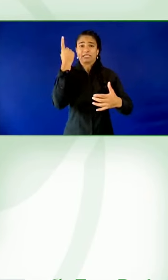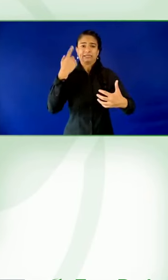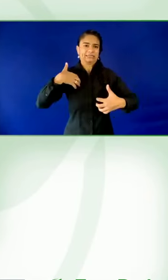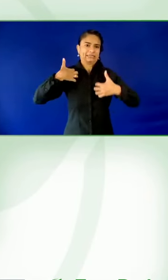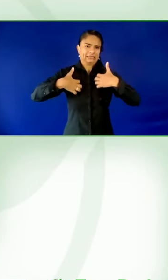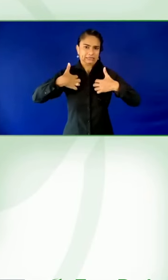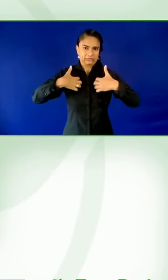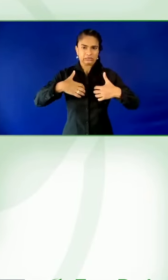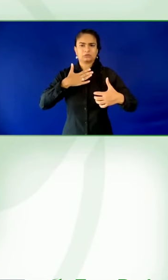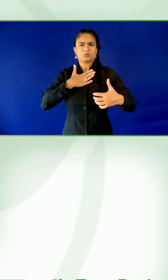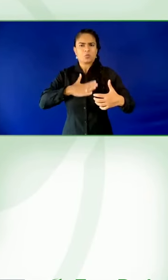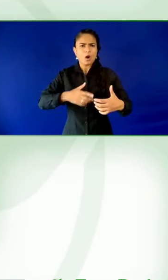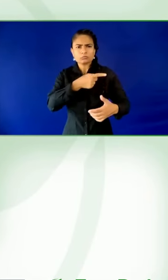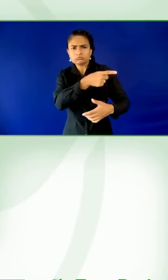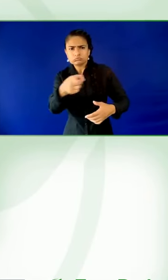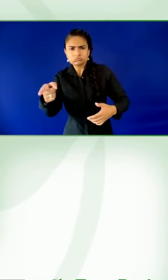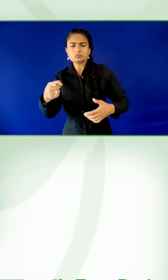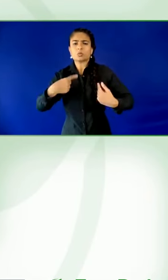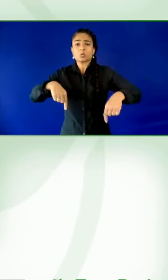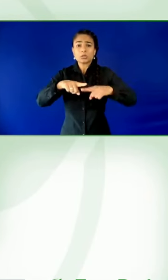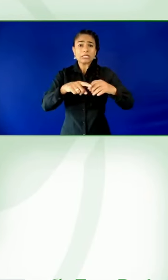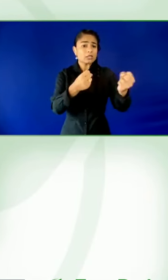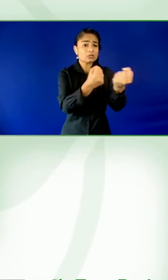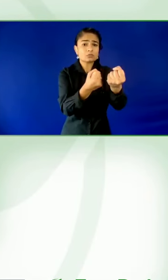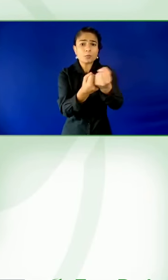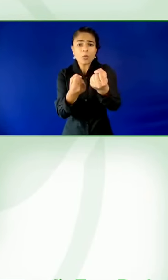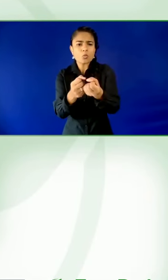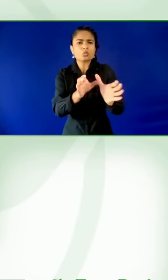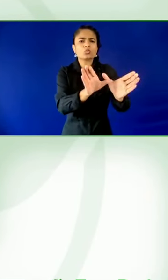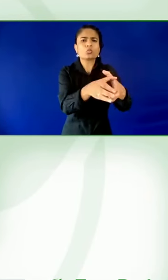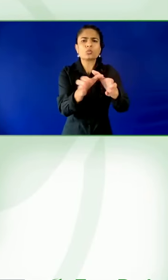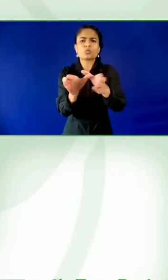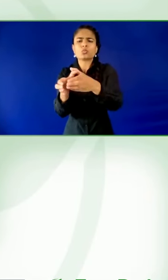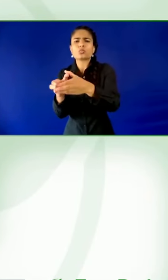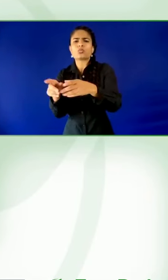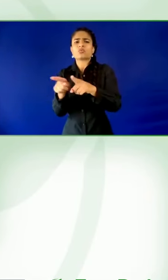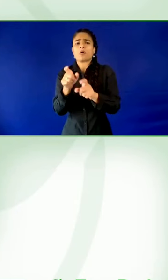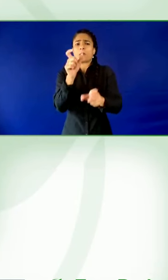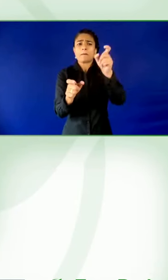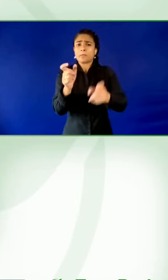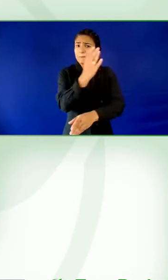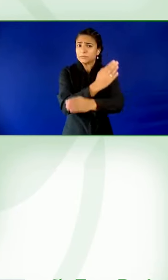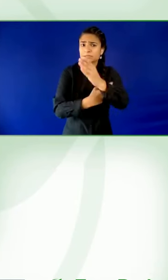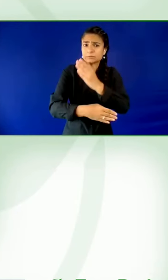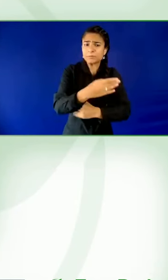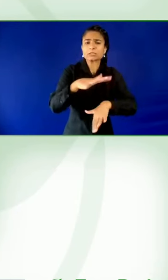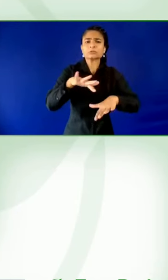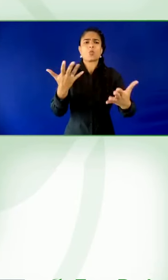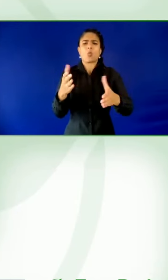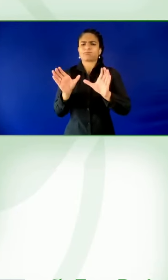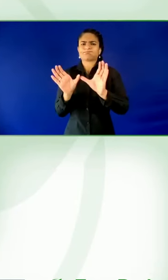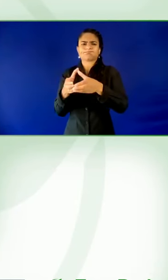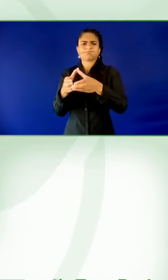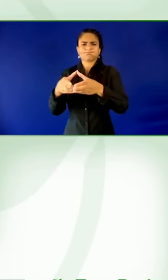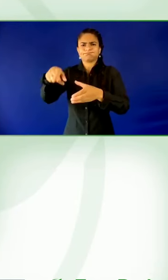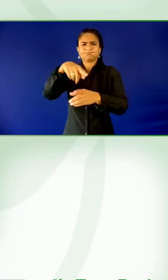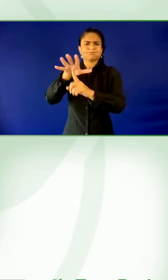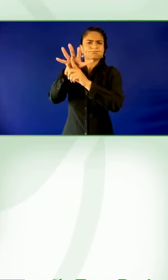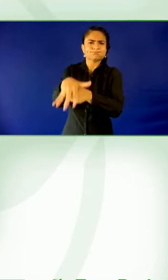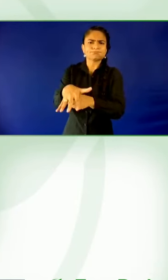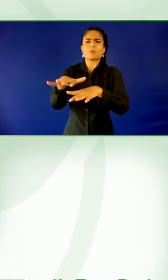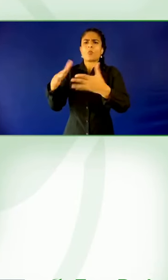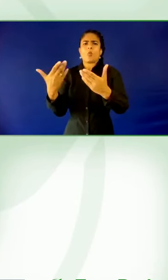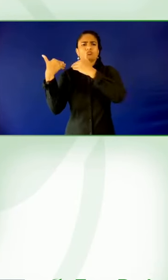we support a lot museums for museums for people with disabilities. That's all I know. Thank you so much.